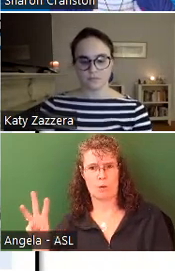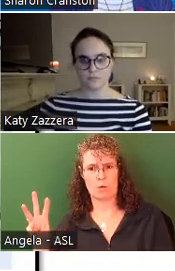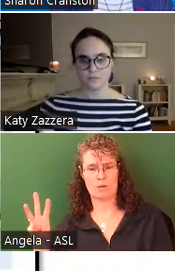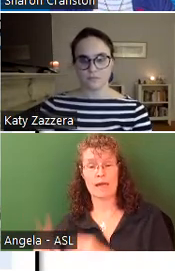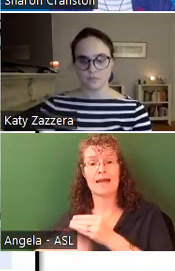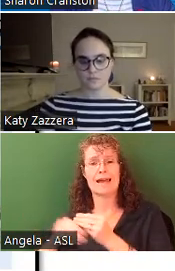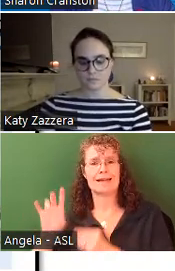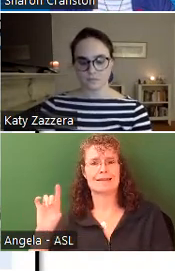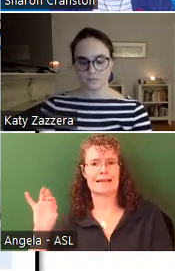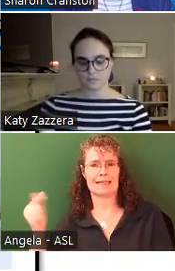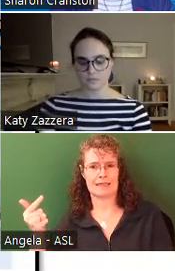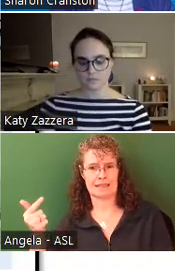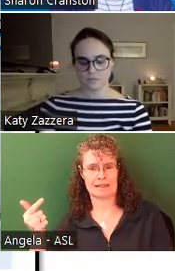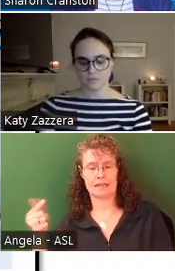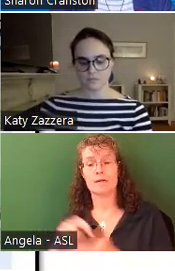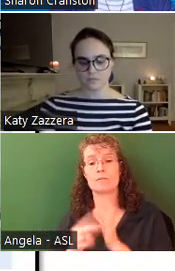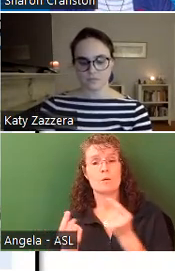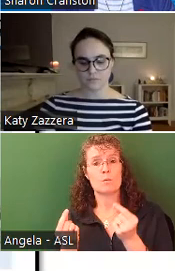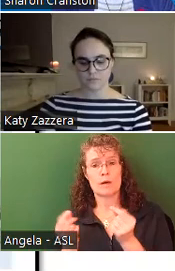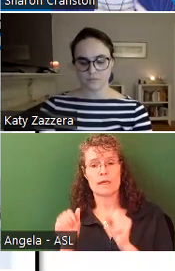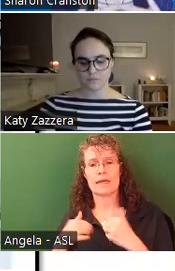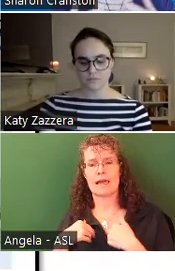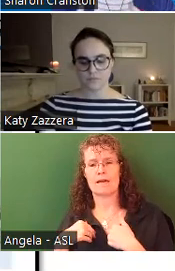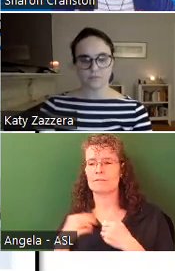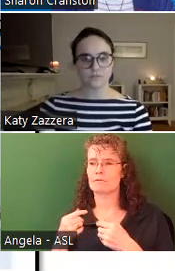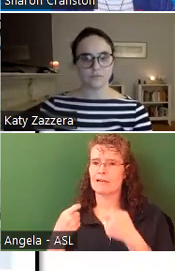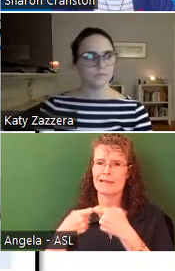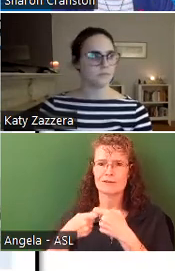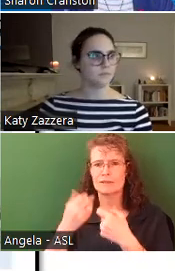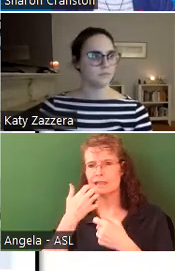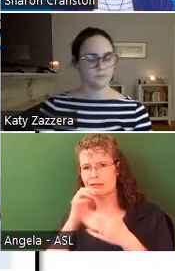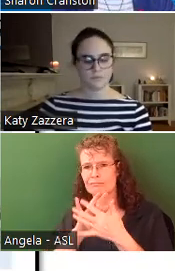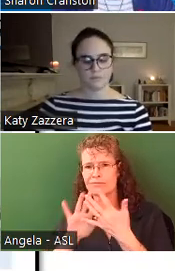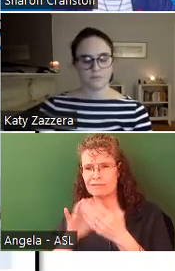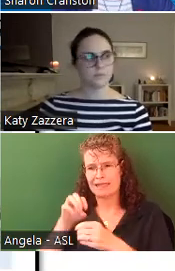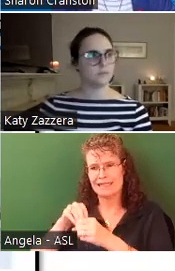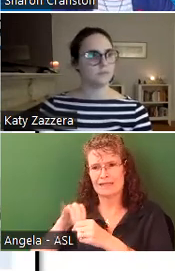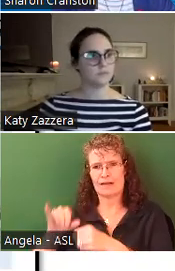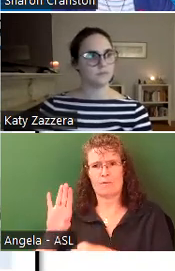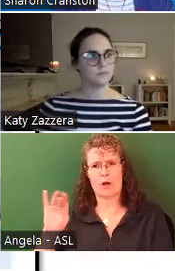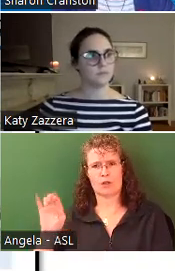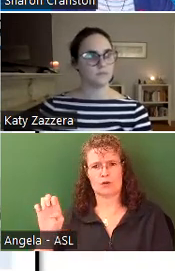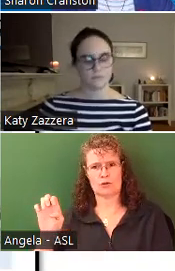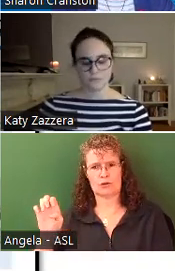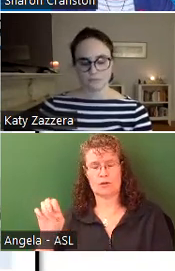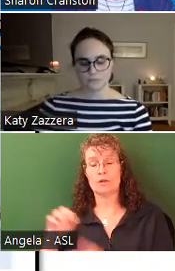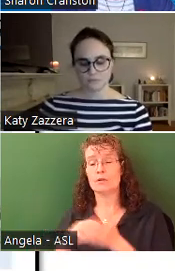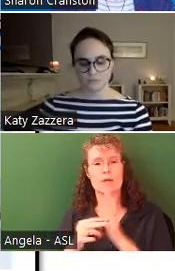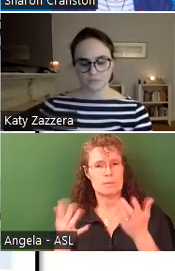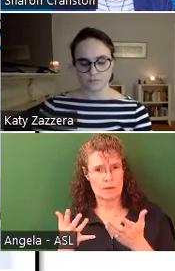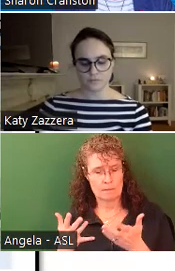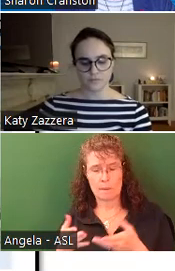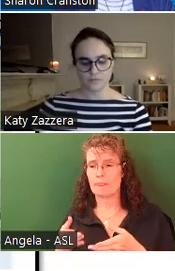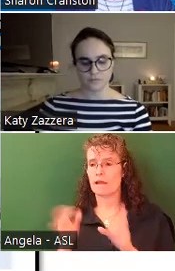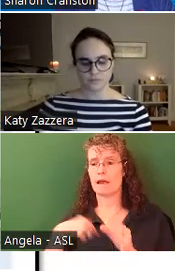on top. And this allows us to create a utility corridor inside the barge. And that will allow us to